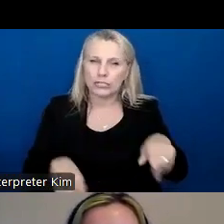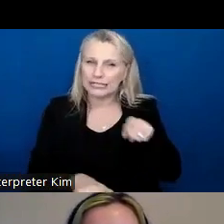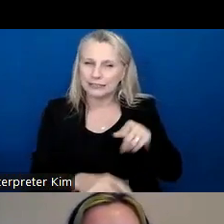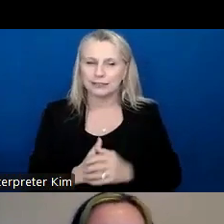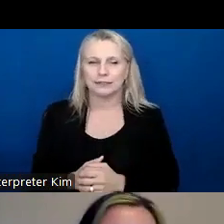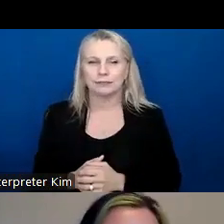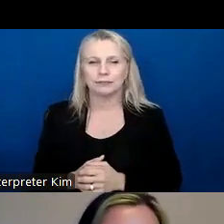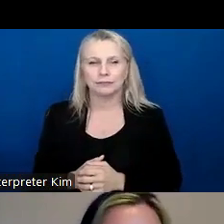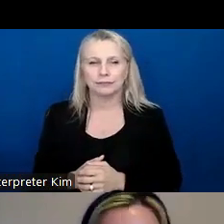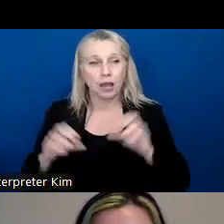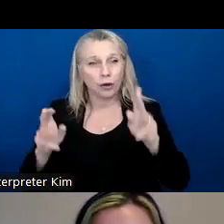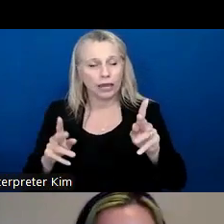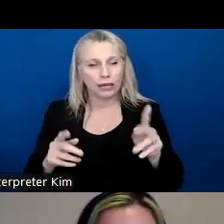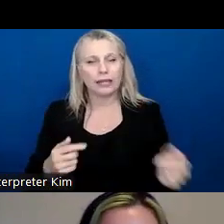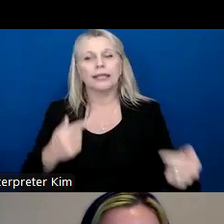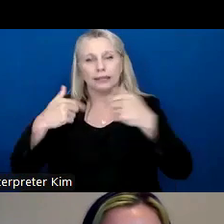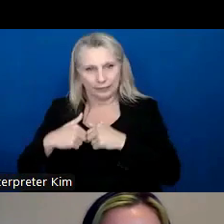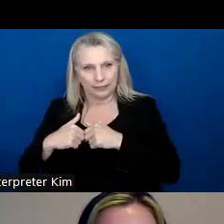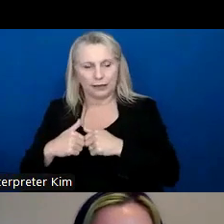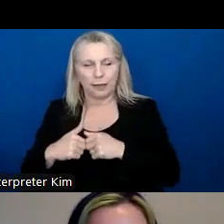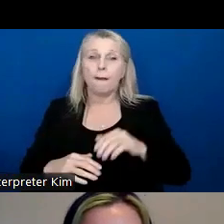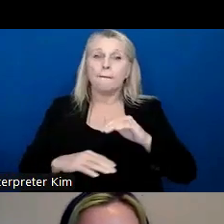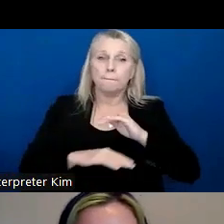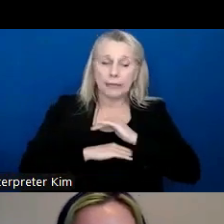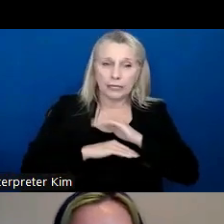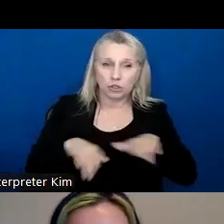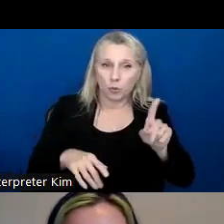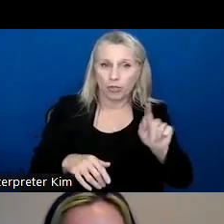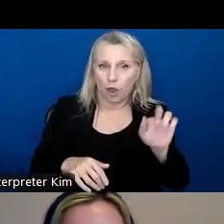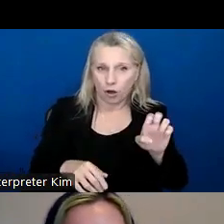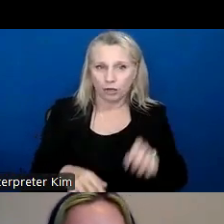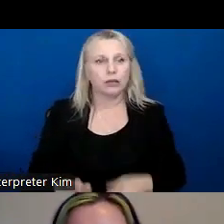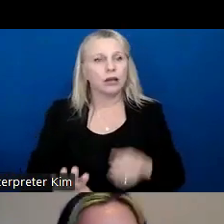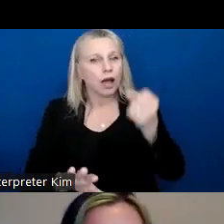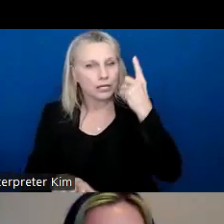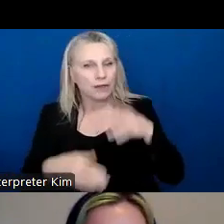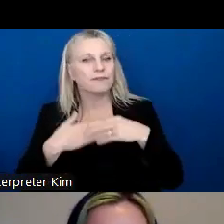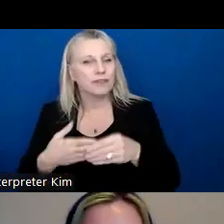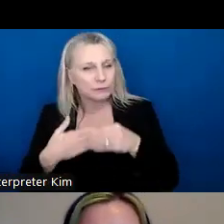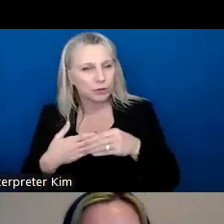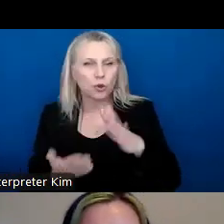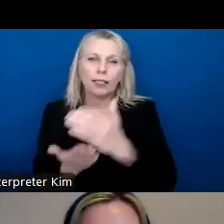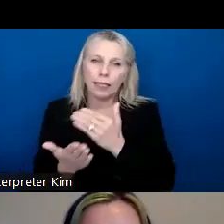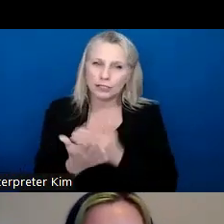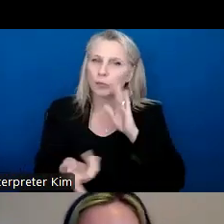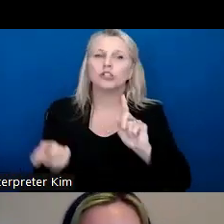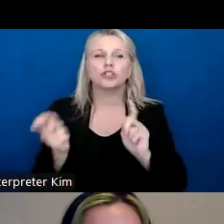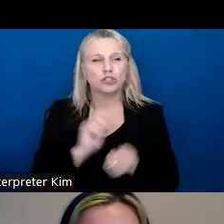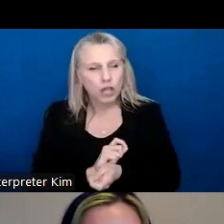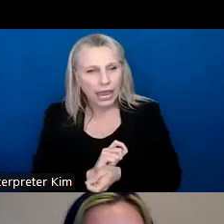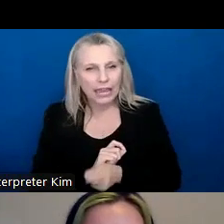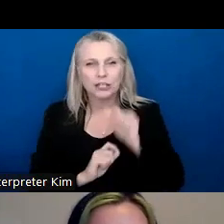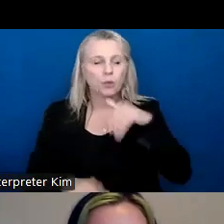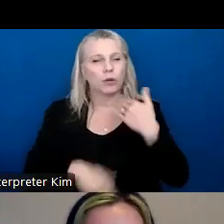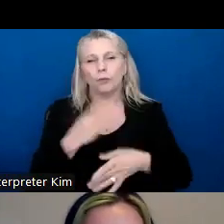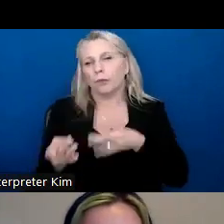um, okay. Back to meeting kids where they are. Understand to be flexible. Your lessons are going to change. It's not going to go the way you think it's